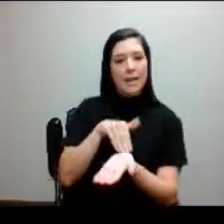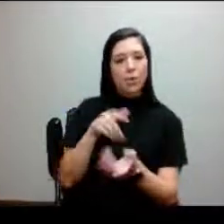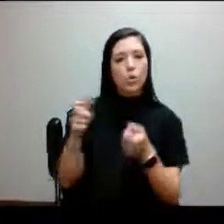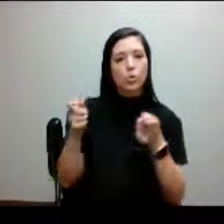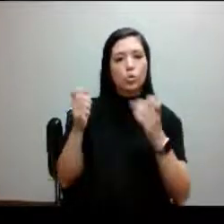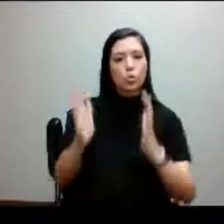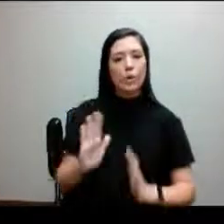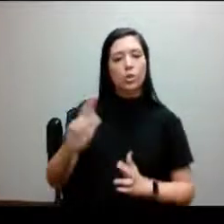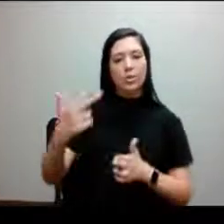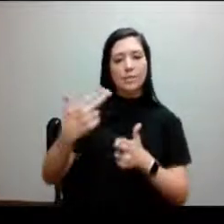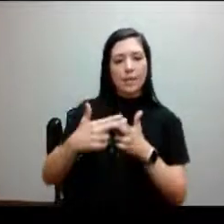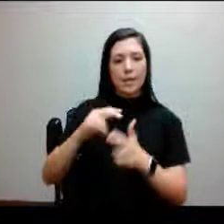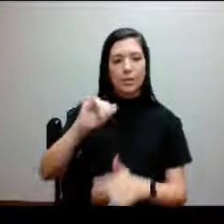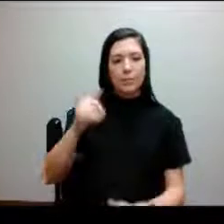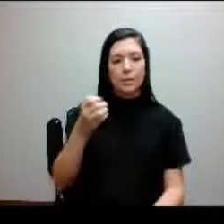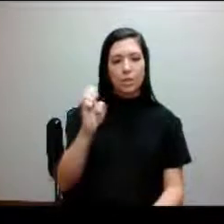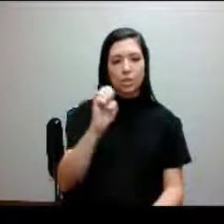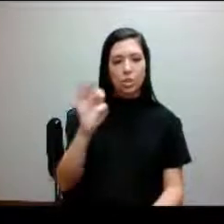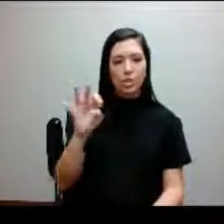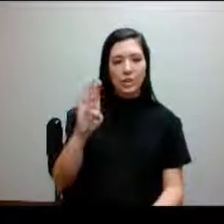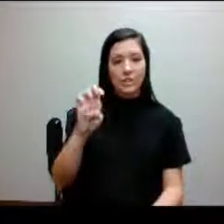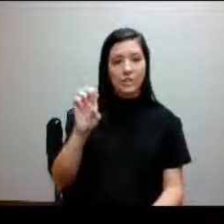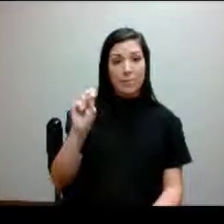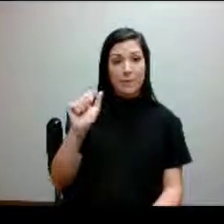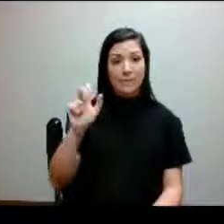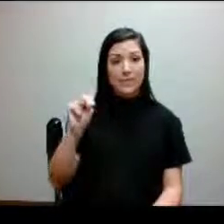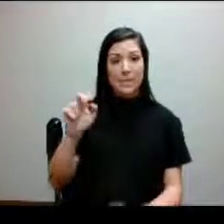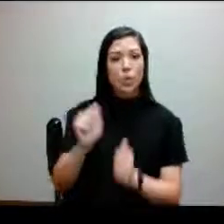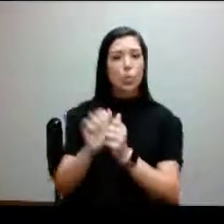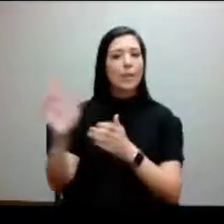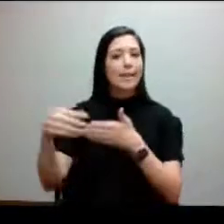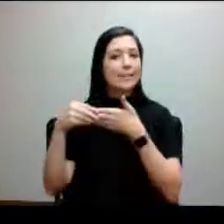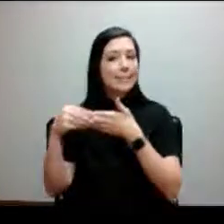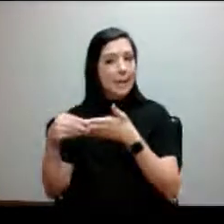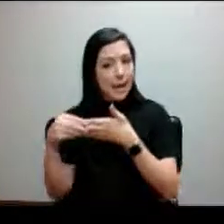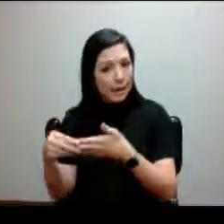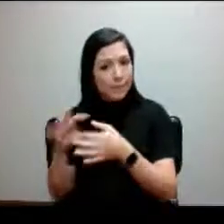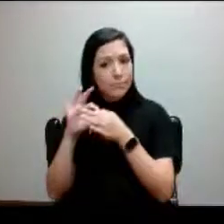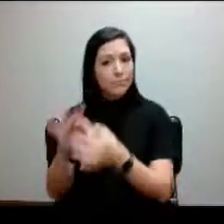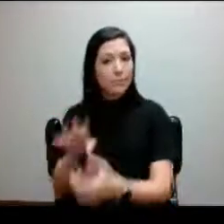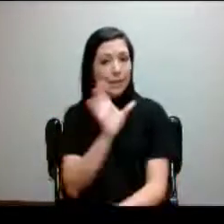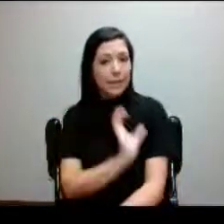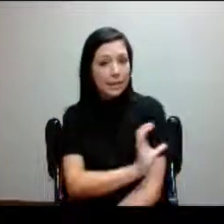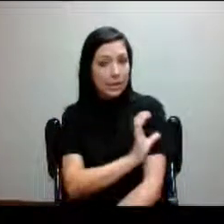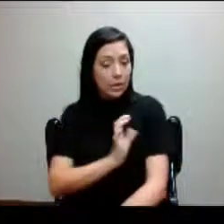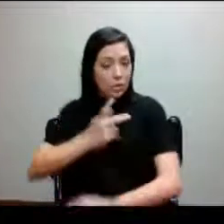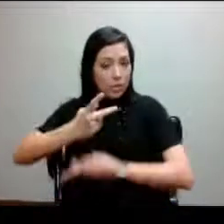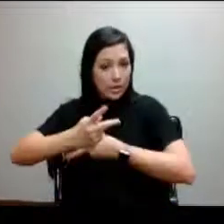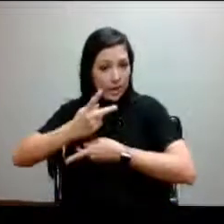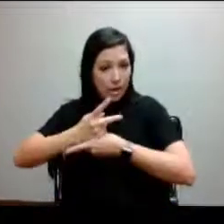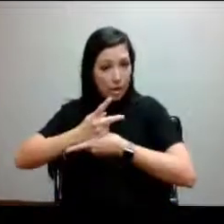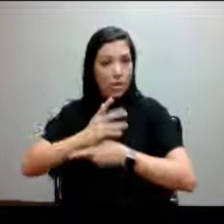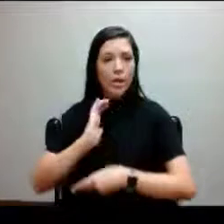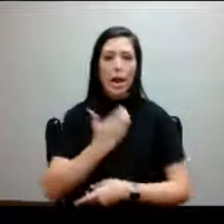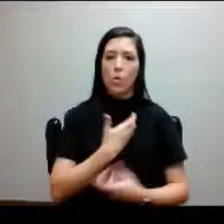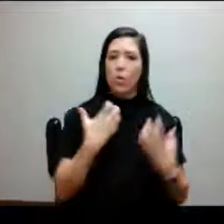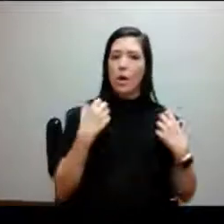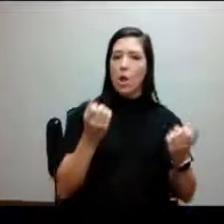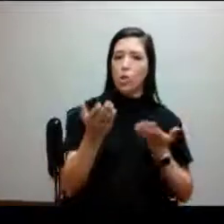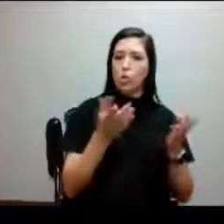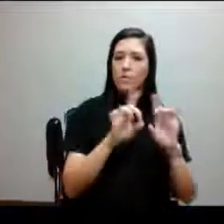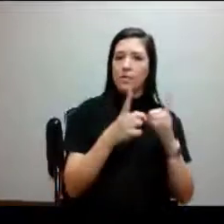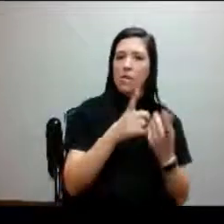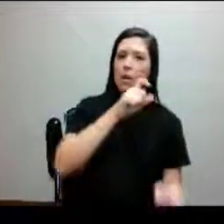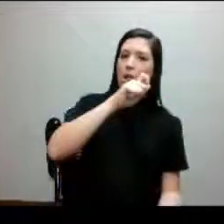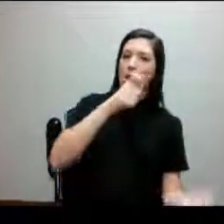Jeff Beeson. And so with his guidance in terms of clinical care, our Health Services is almost in a way rebranded. And